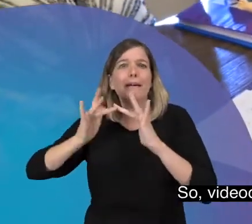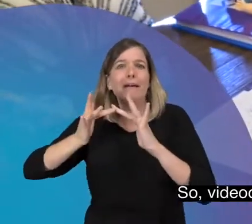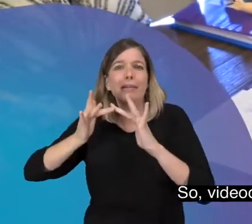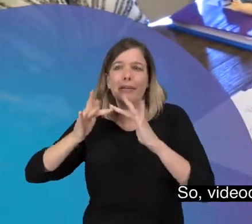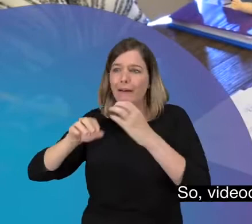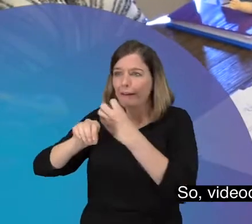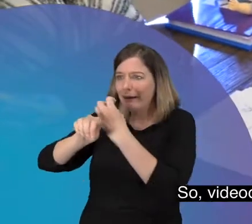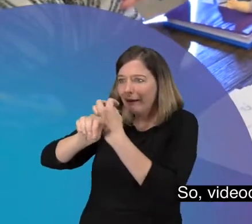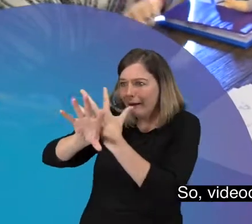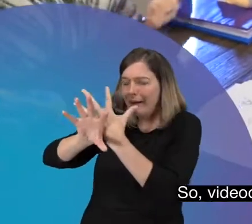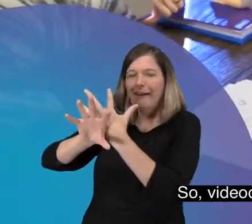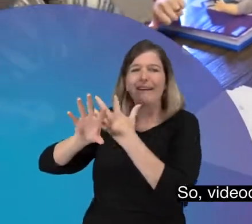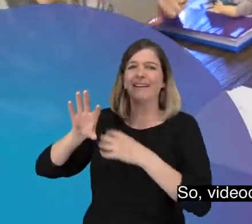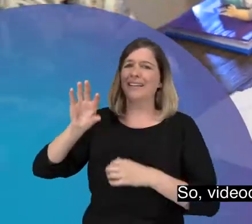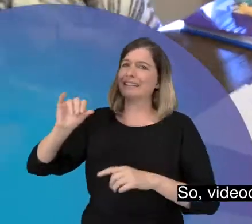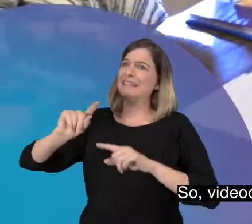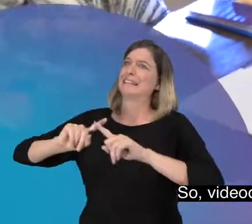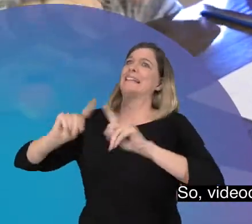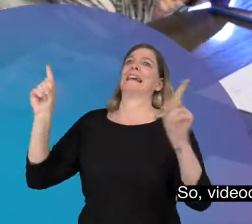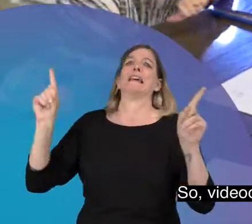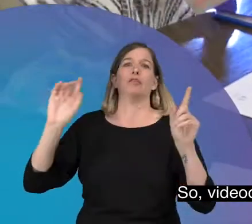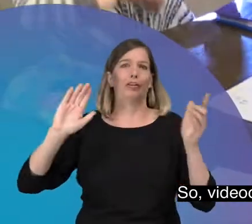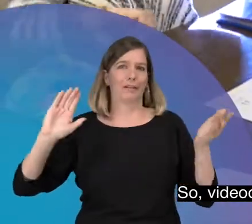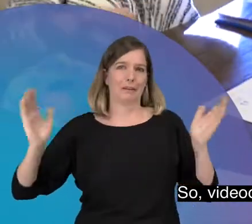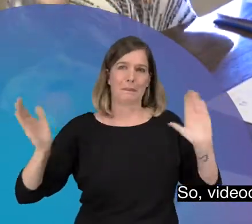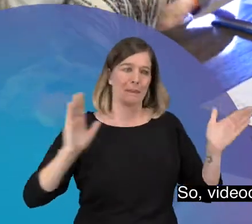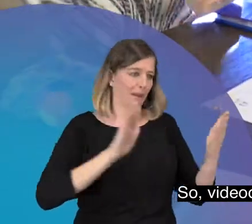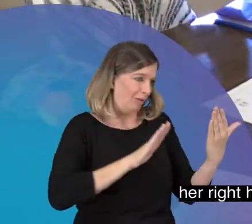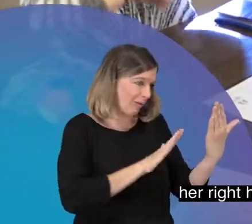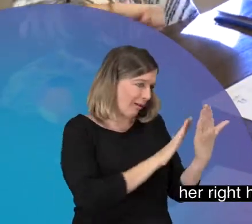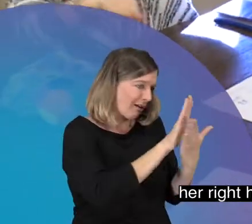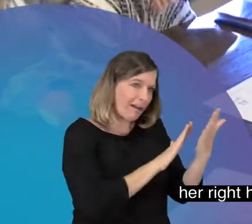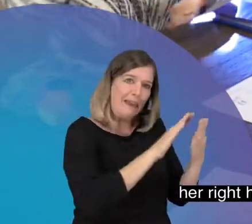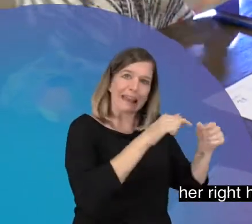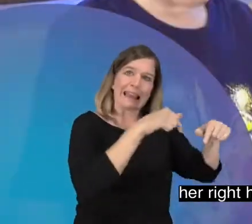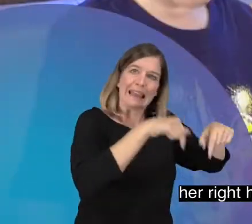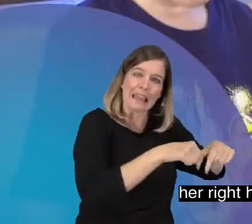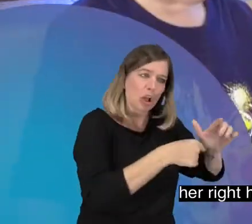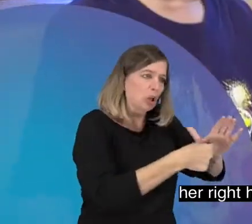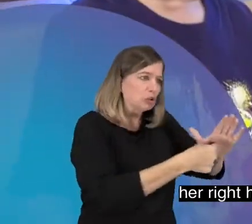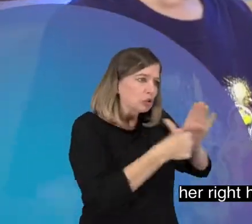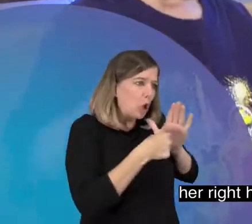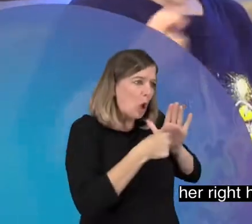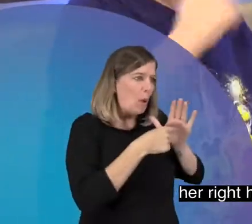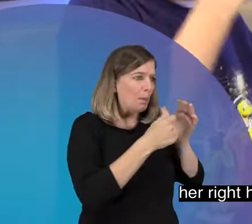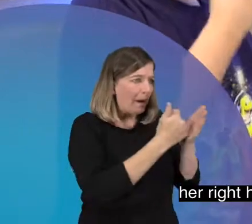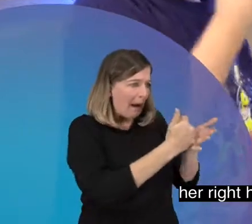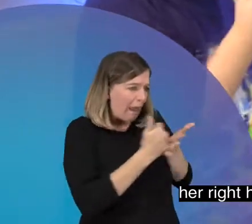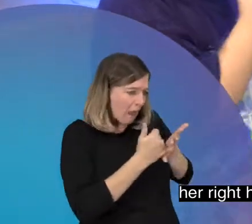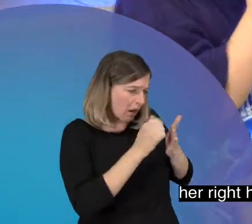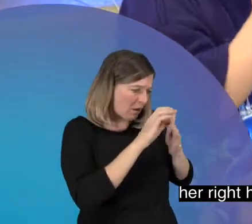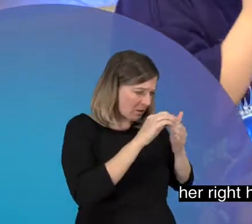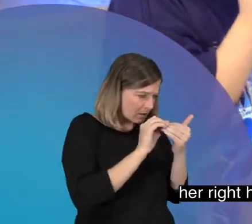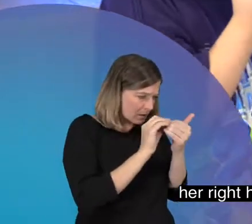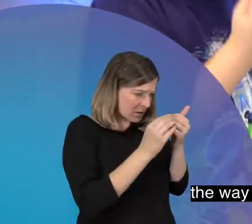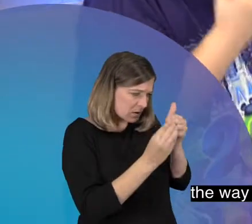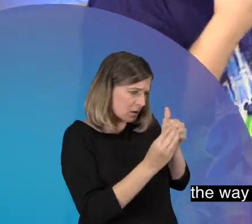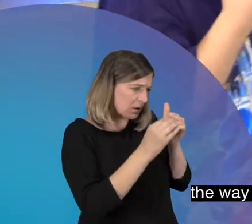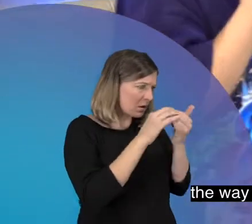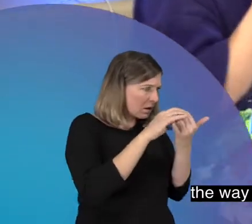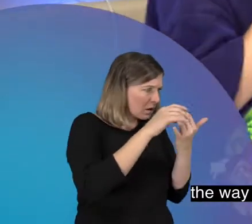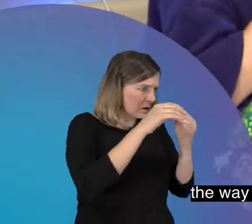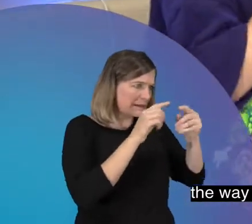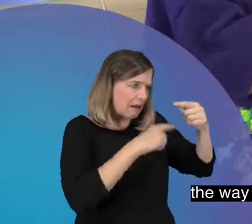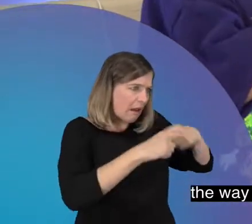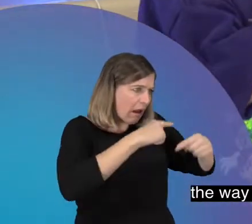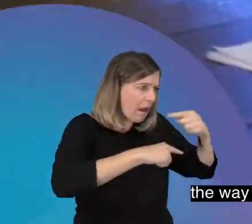so video conferencing is a lot different than having her right here showing me and moving my fingers the way